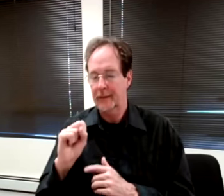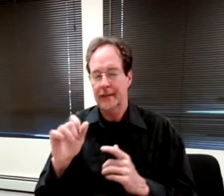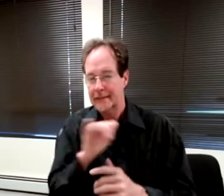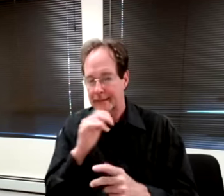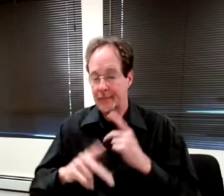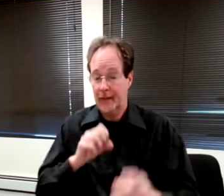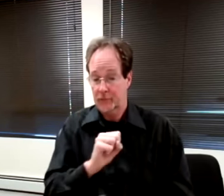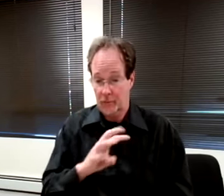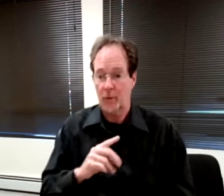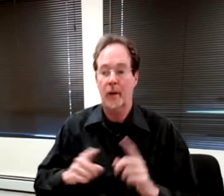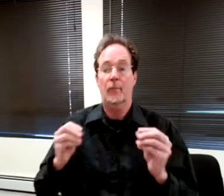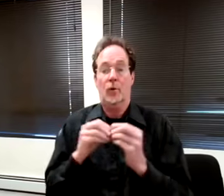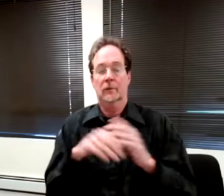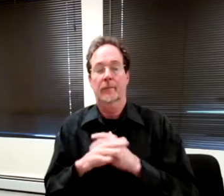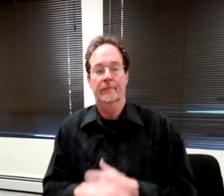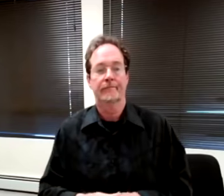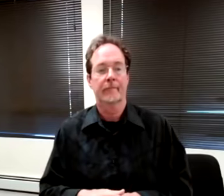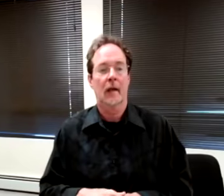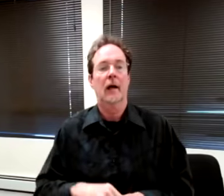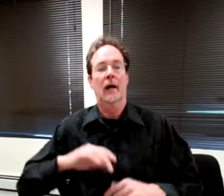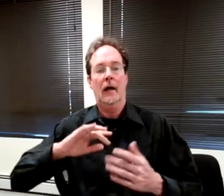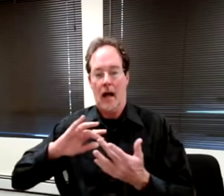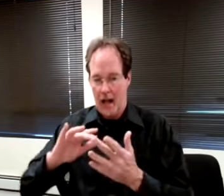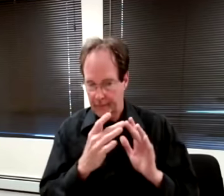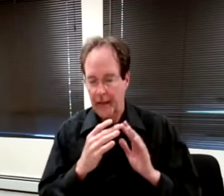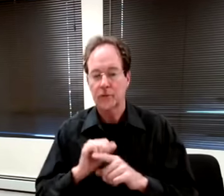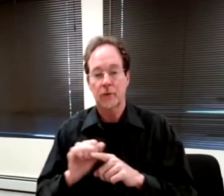online training tools. Sure.